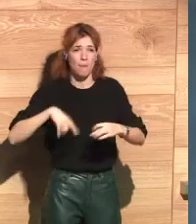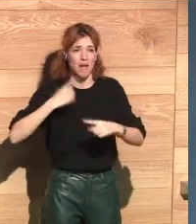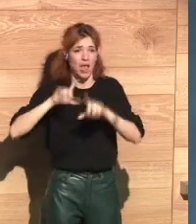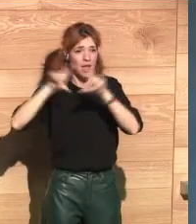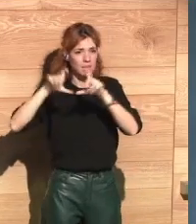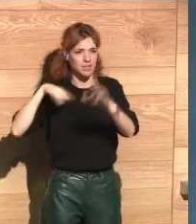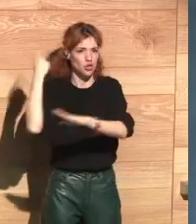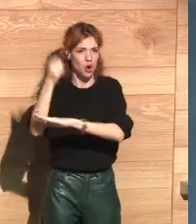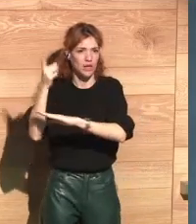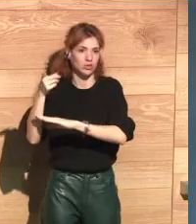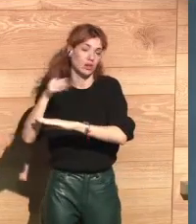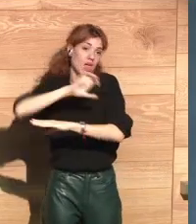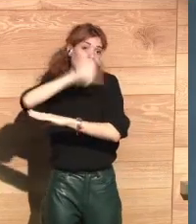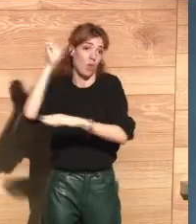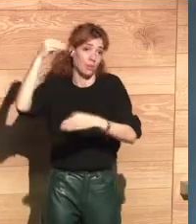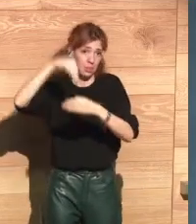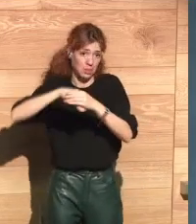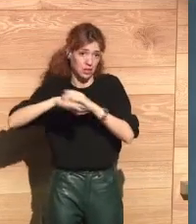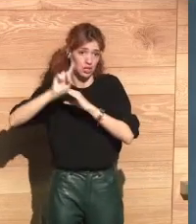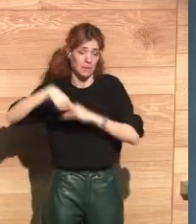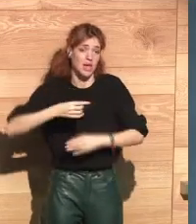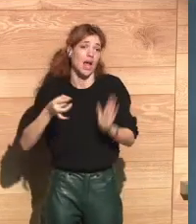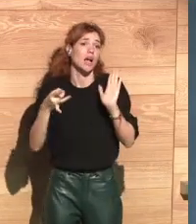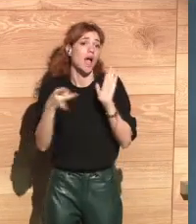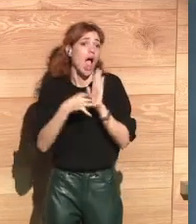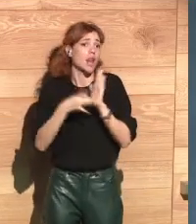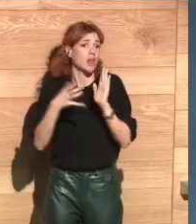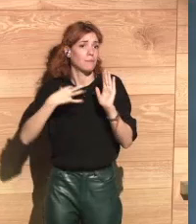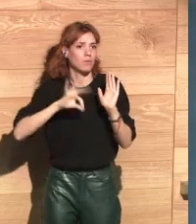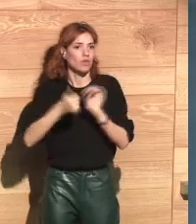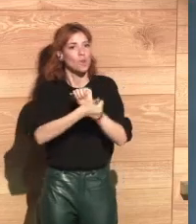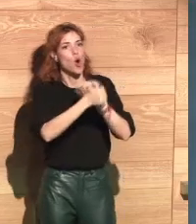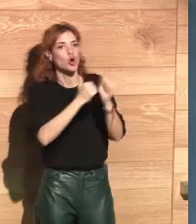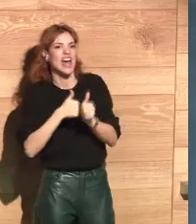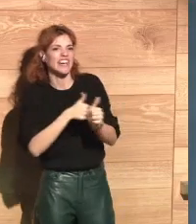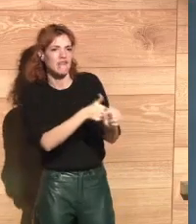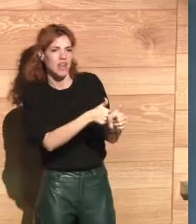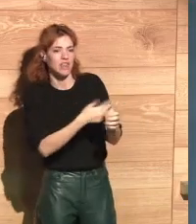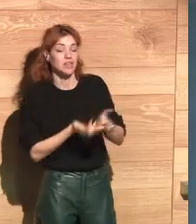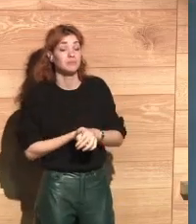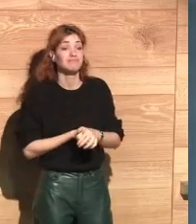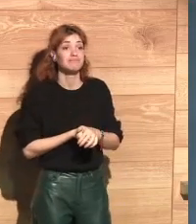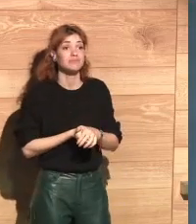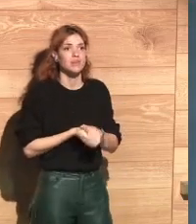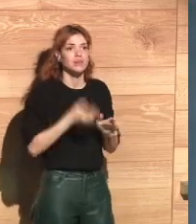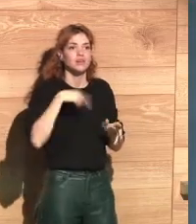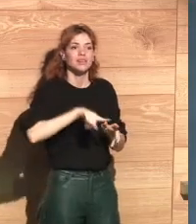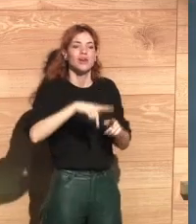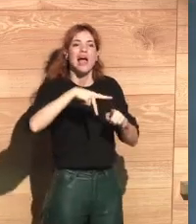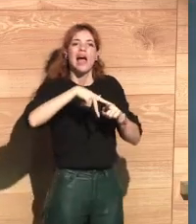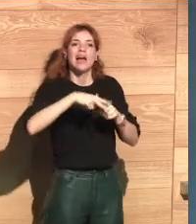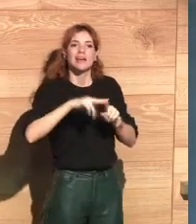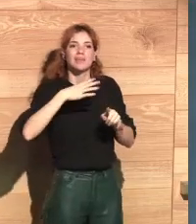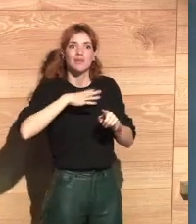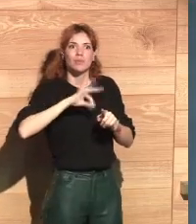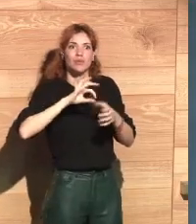legislations to change. It could be very useful also for other laws